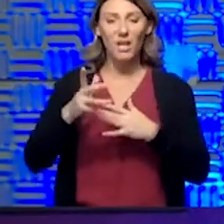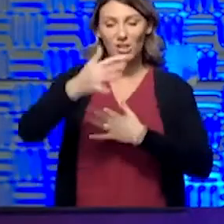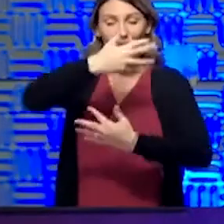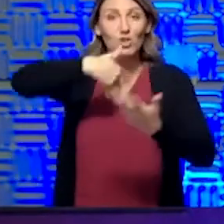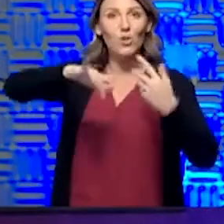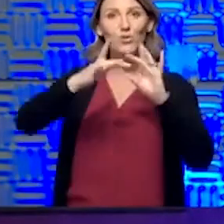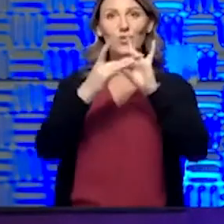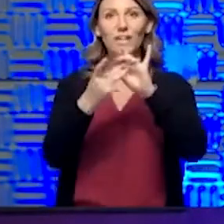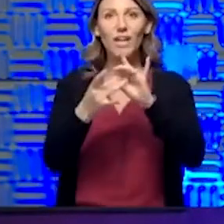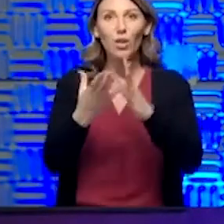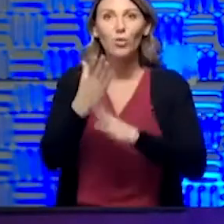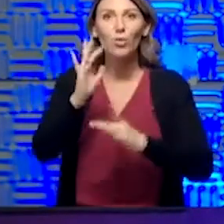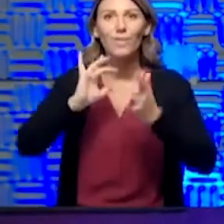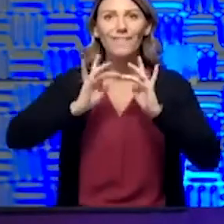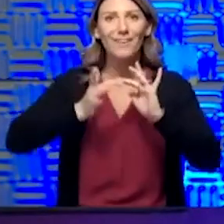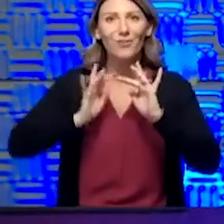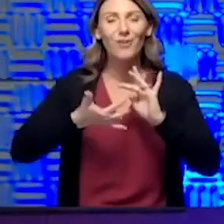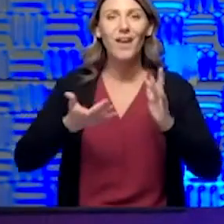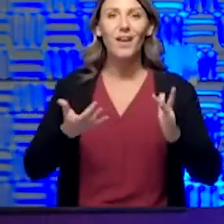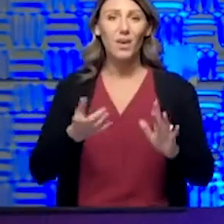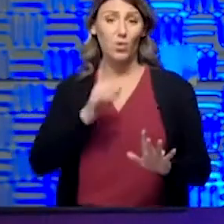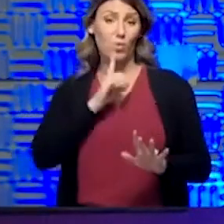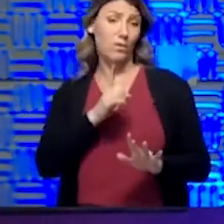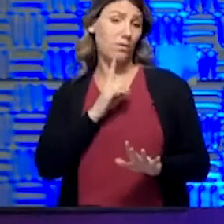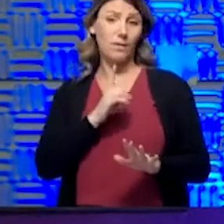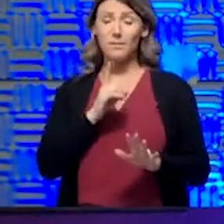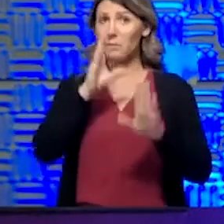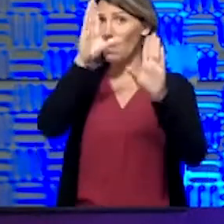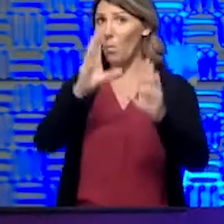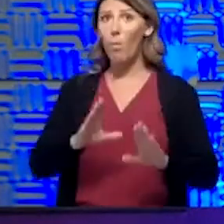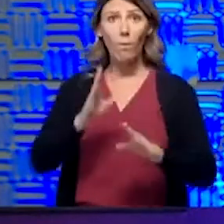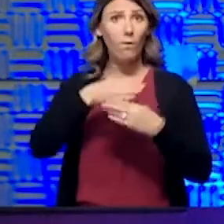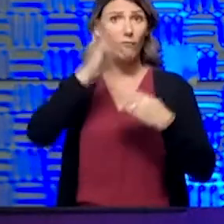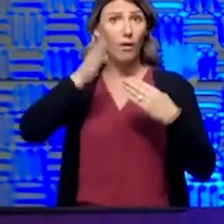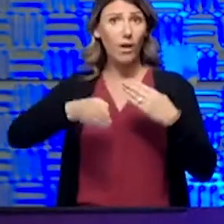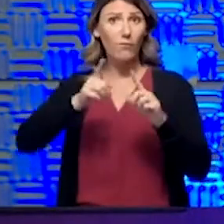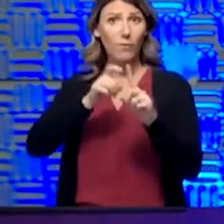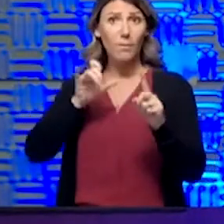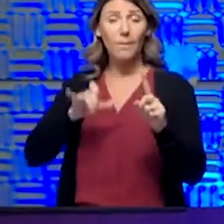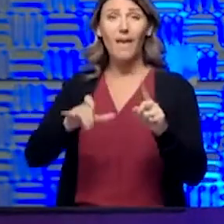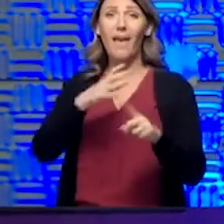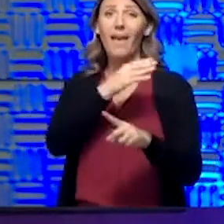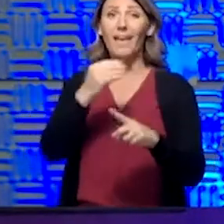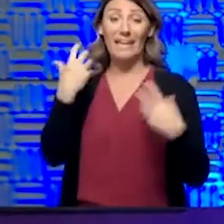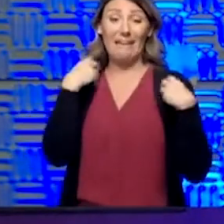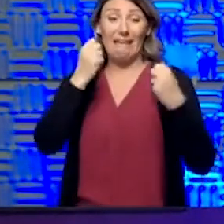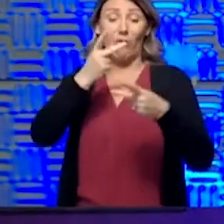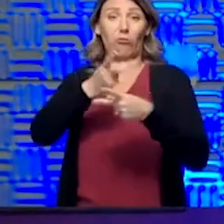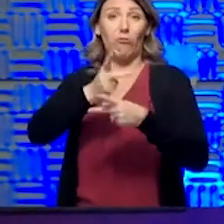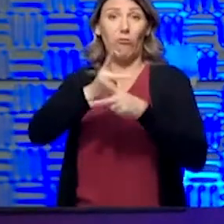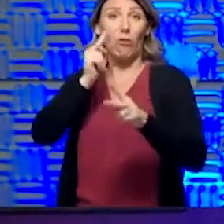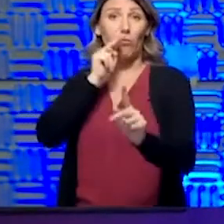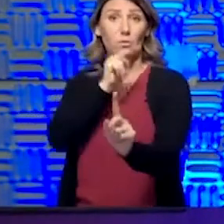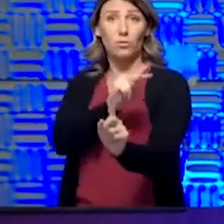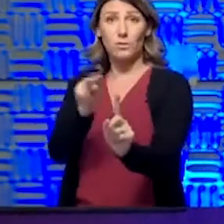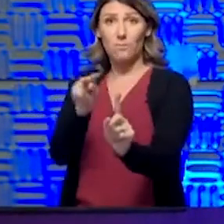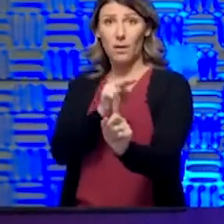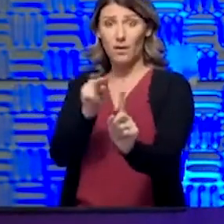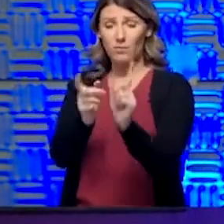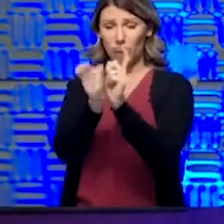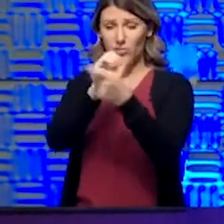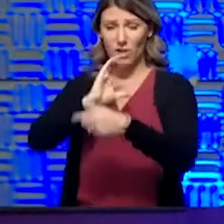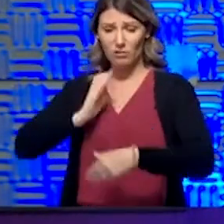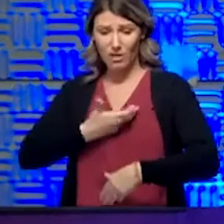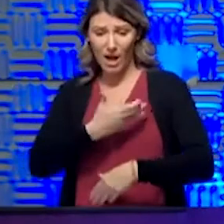through the Internet that have really been a great outcome from this. And from a health care perspective, changing our workflows